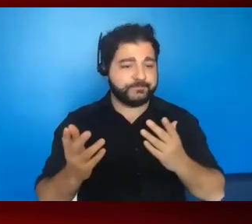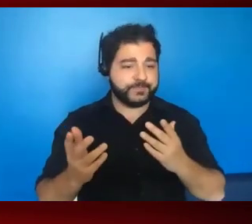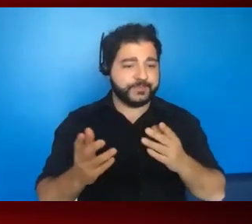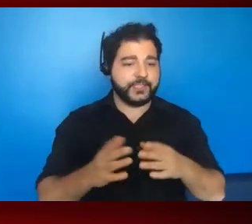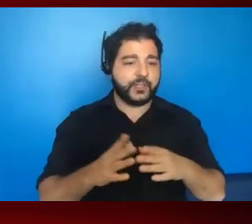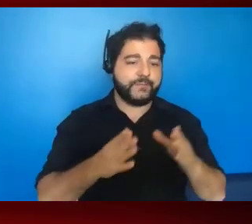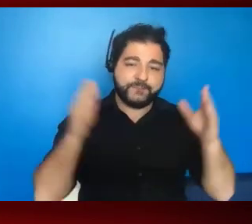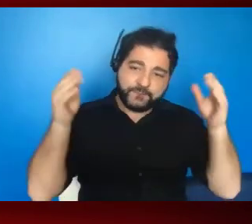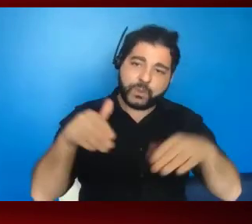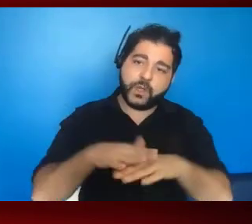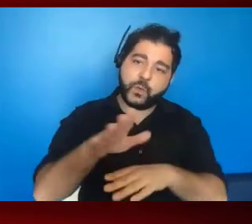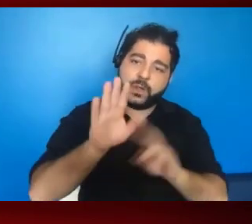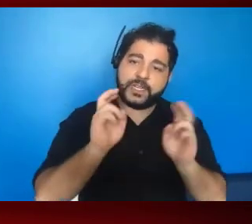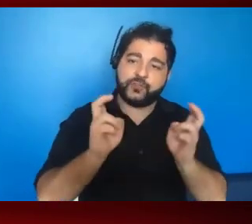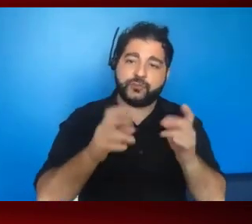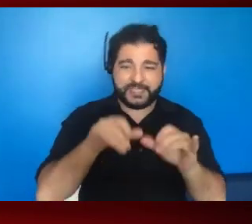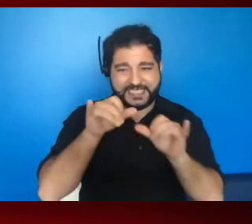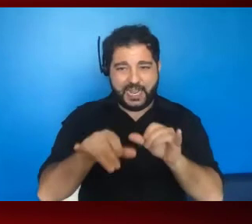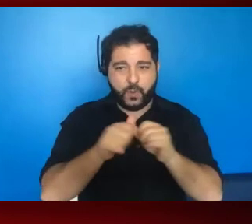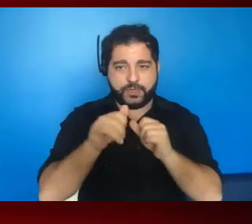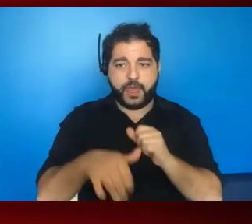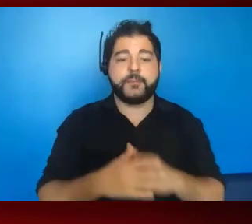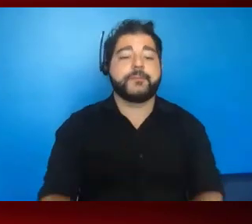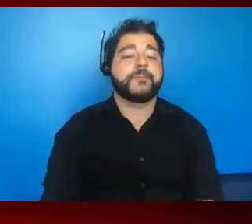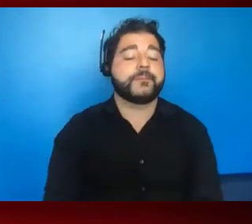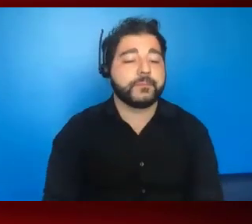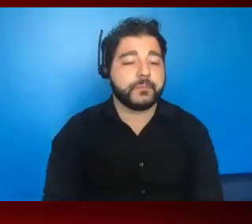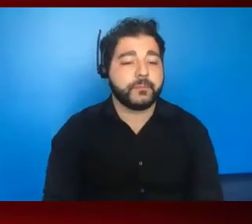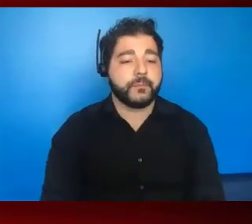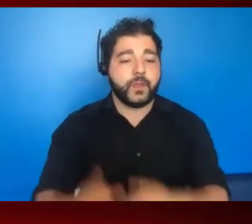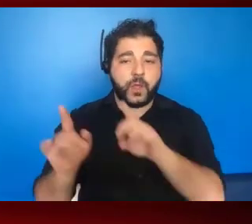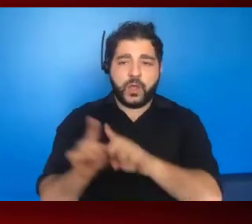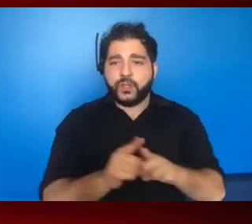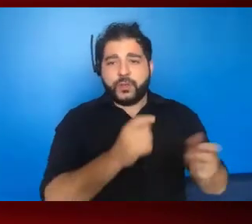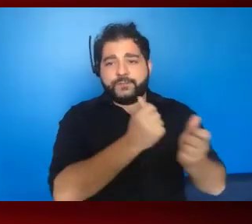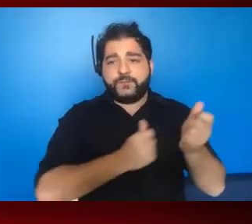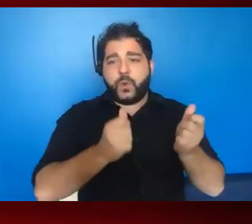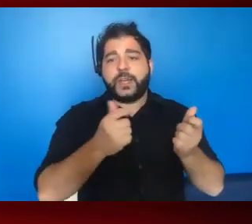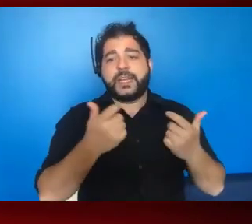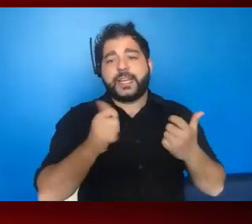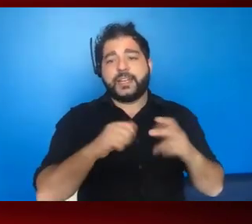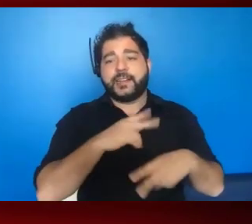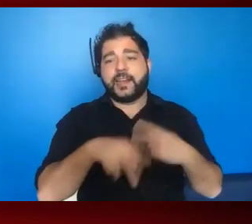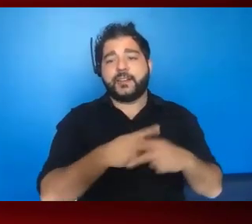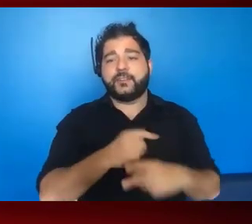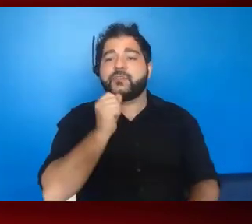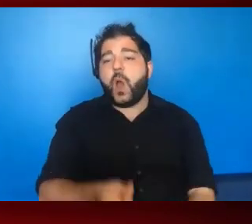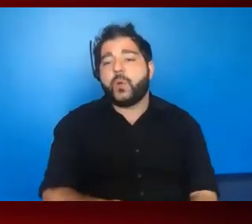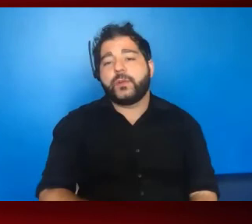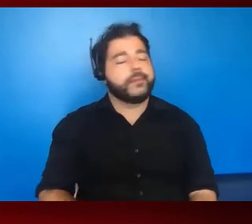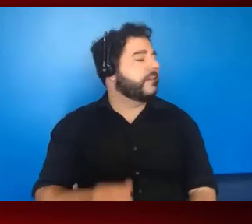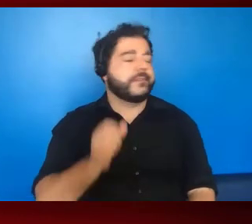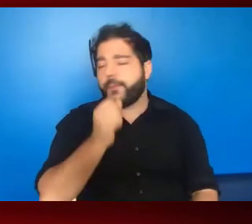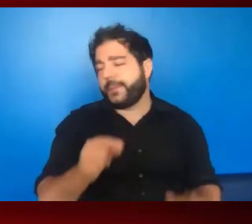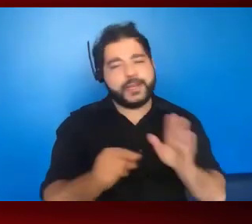lane on your issue and stick to that. And then I would say, steer clear of just going back to the don'ts, you know, don't be negative,